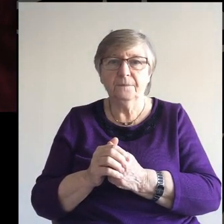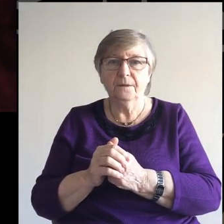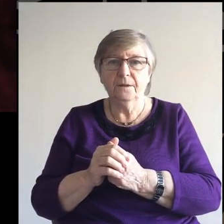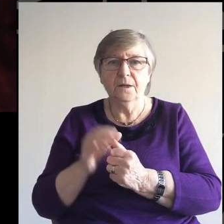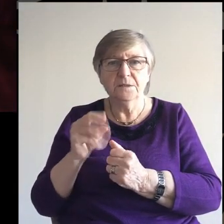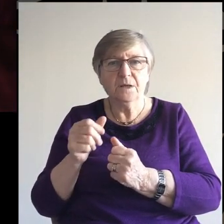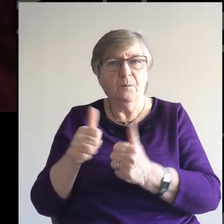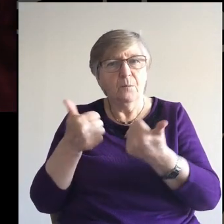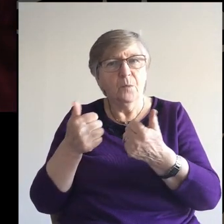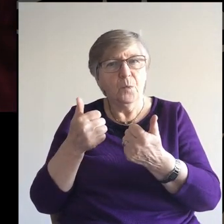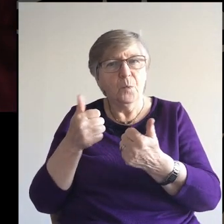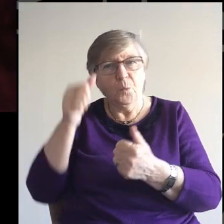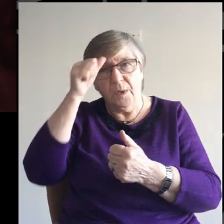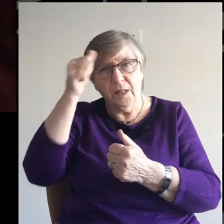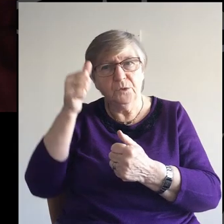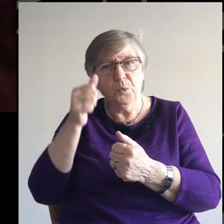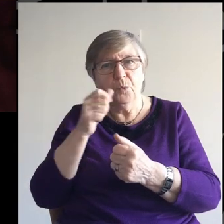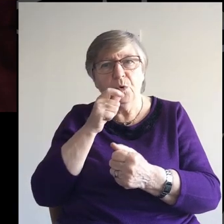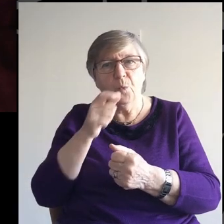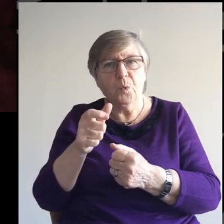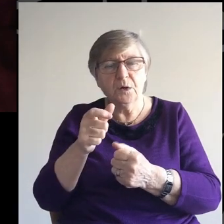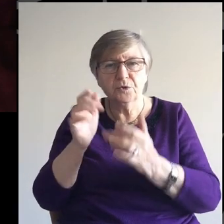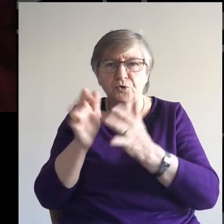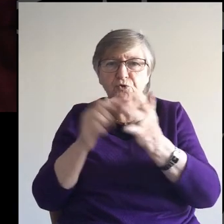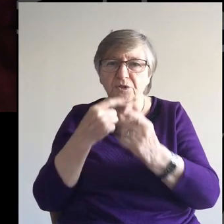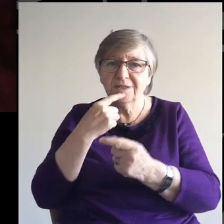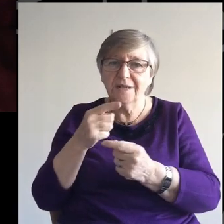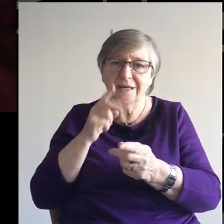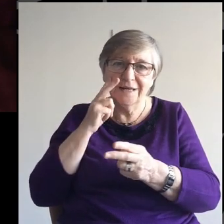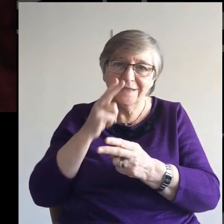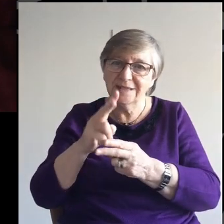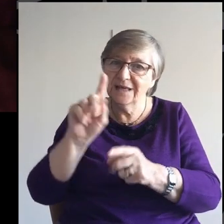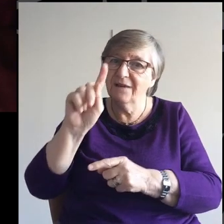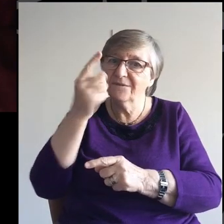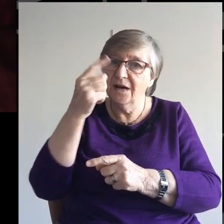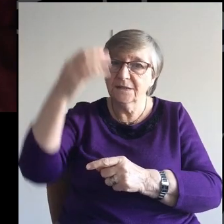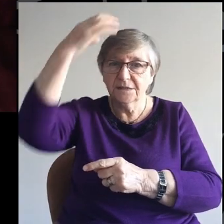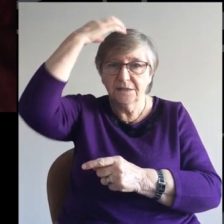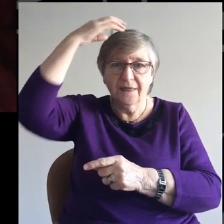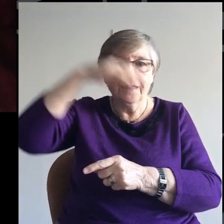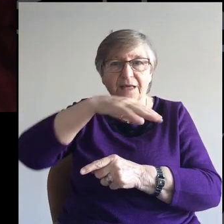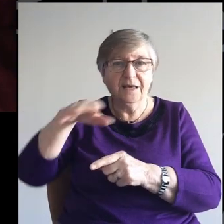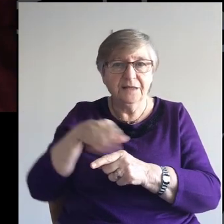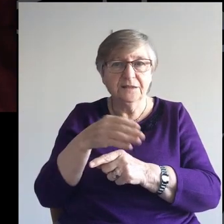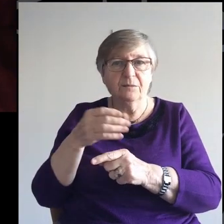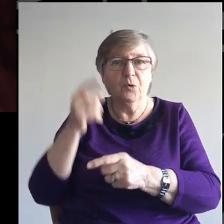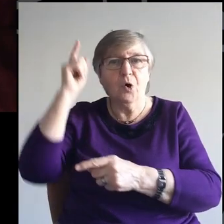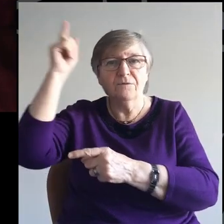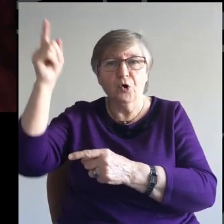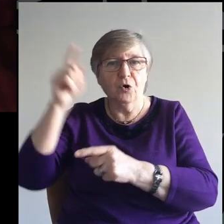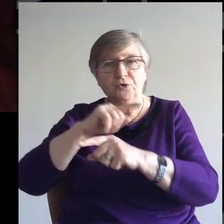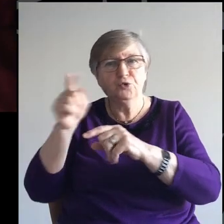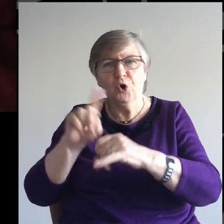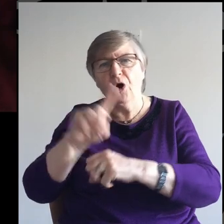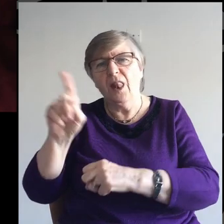And some well-known words in the Sermon on the Mount, Jesus said, seek first the kingdom of God, not seek 12th, not seek 17th, not seek